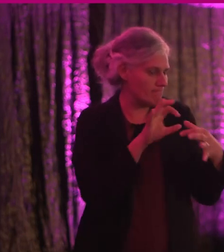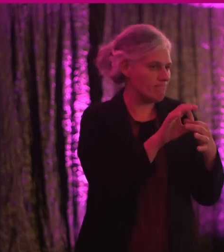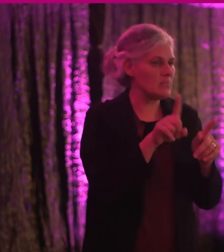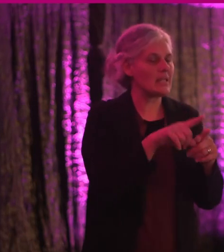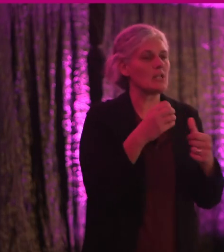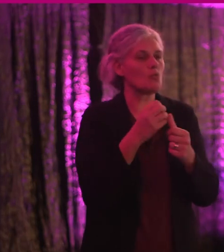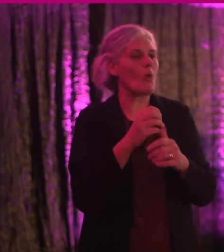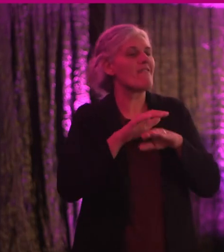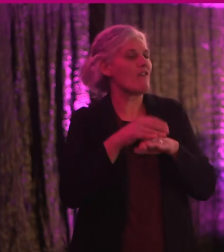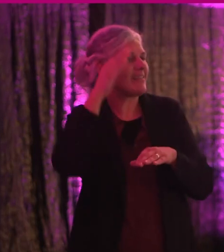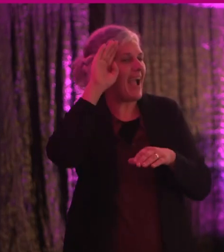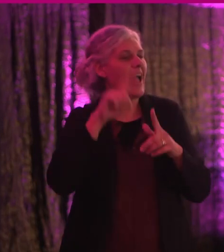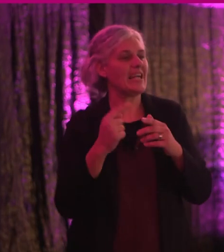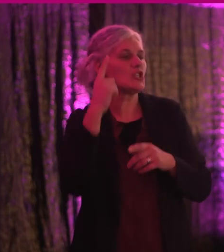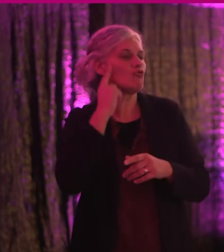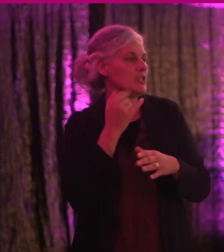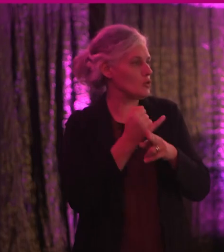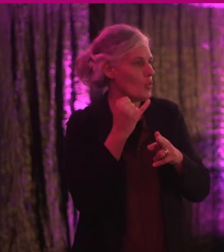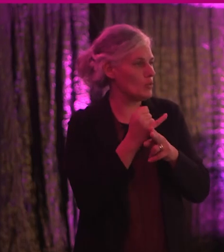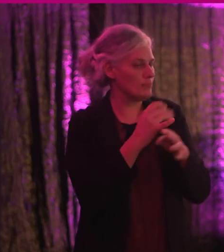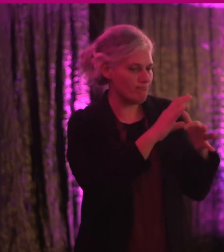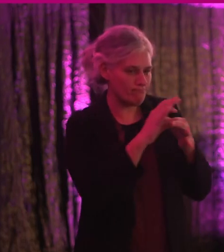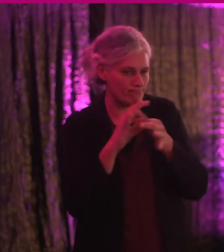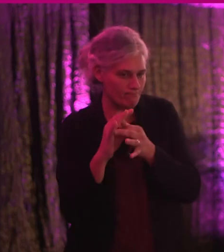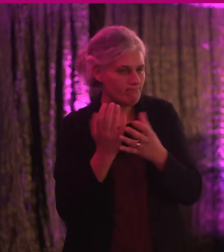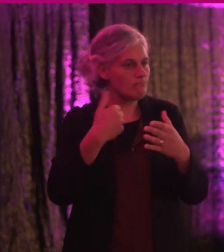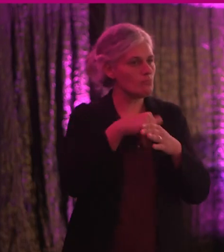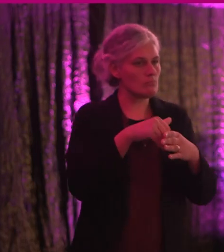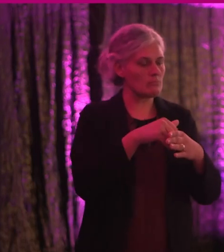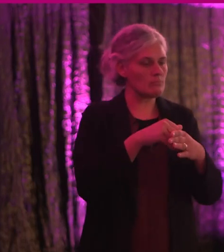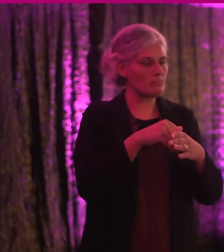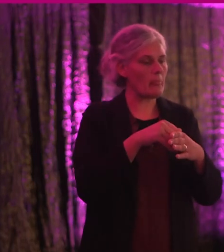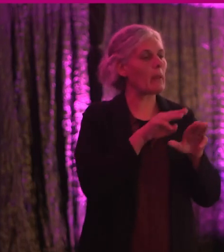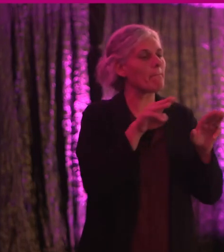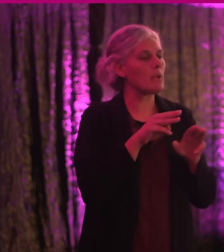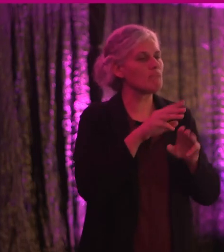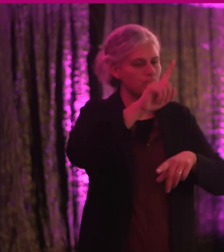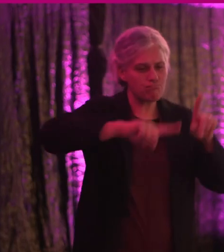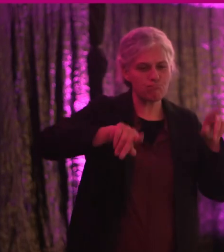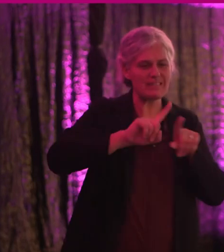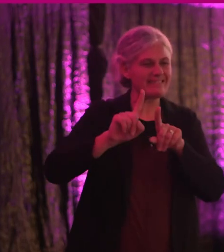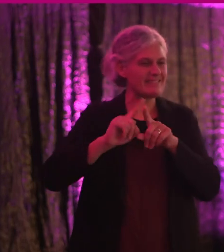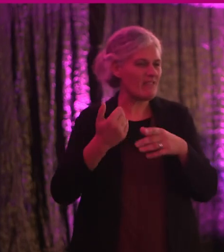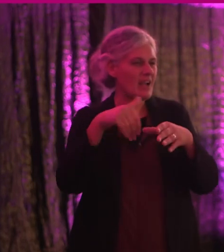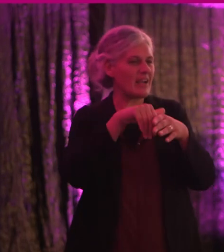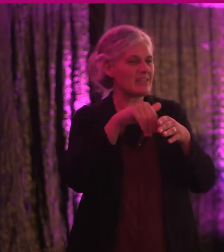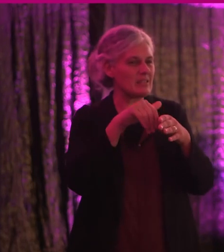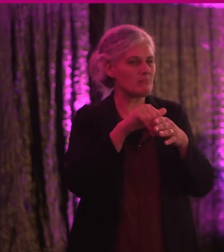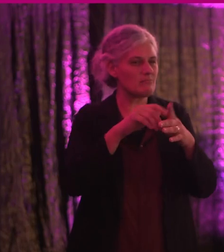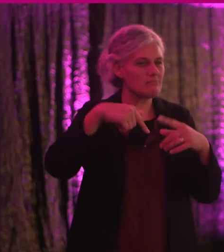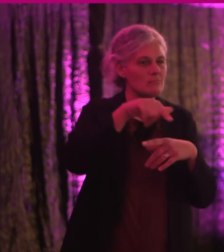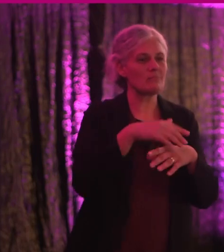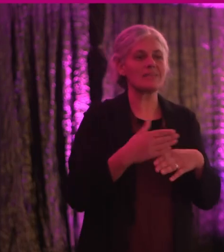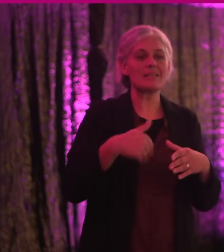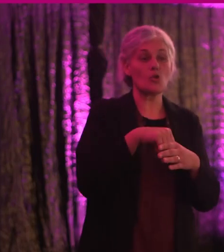age-friendly Ireland and green schools. This included engagement with people with a range of accessibility requirements, including